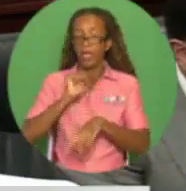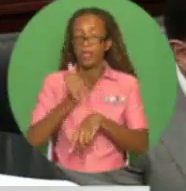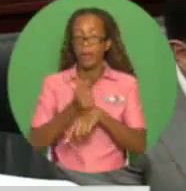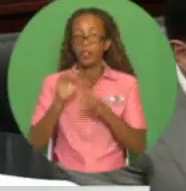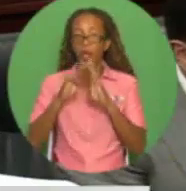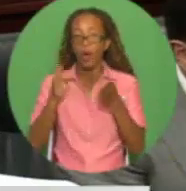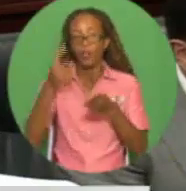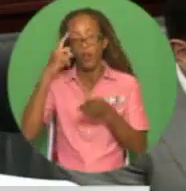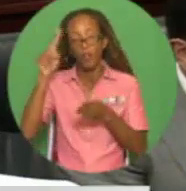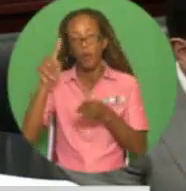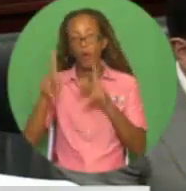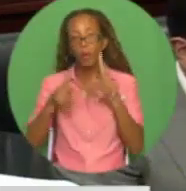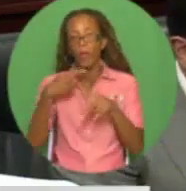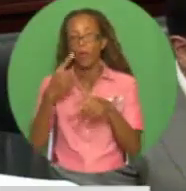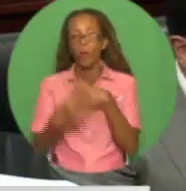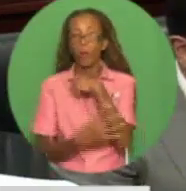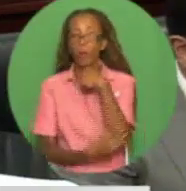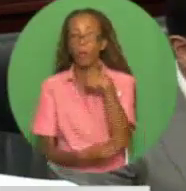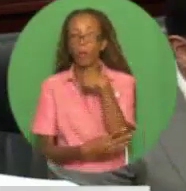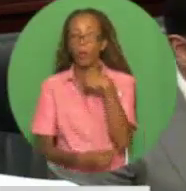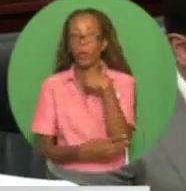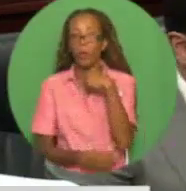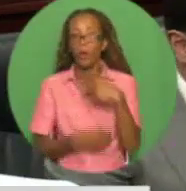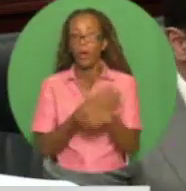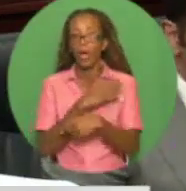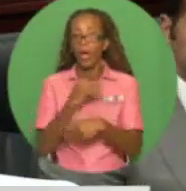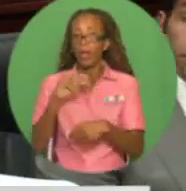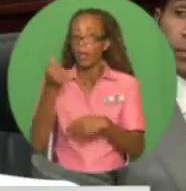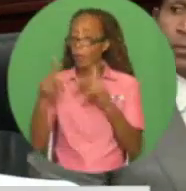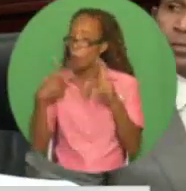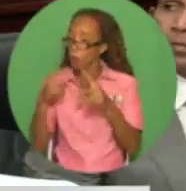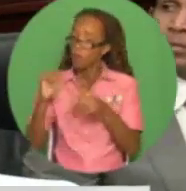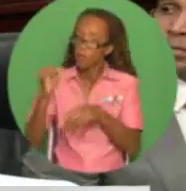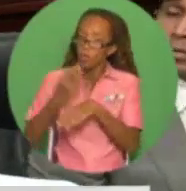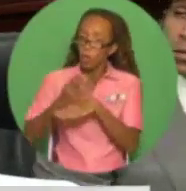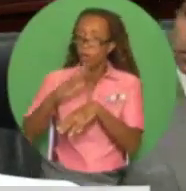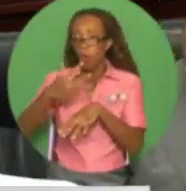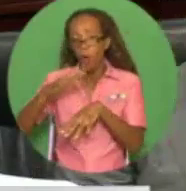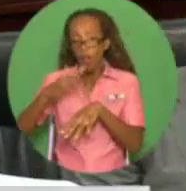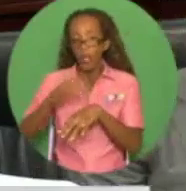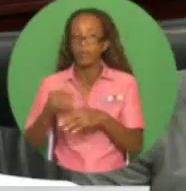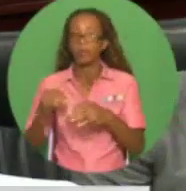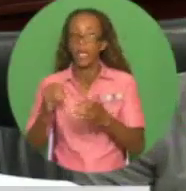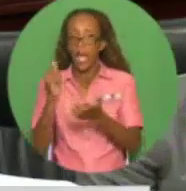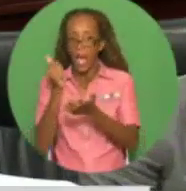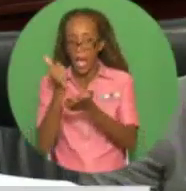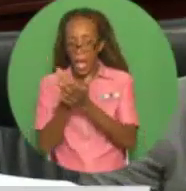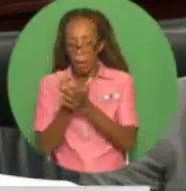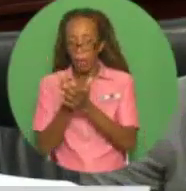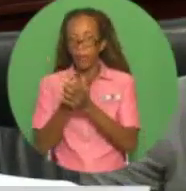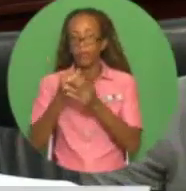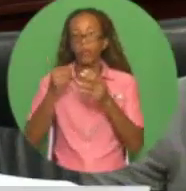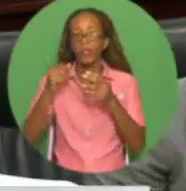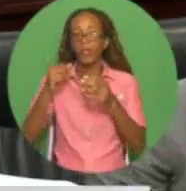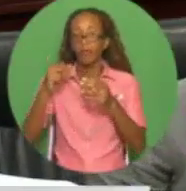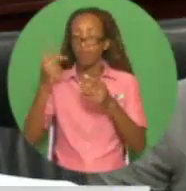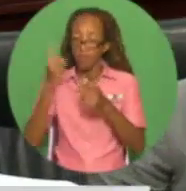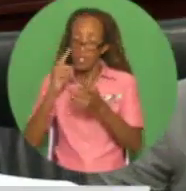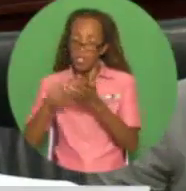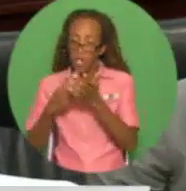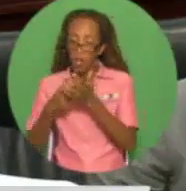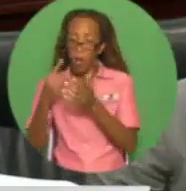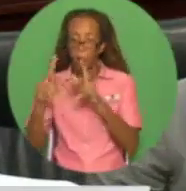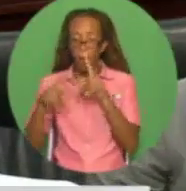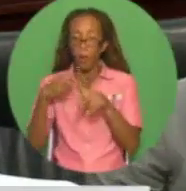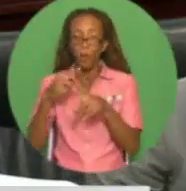in an amount approximating 176,000 applicants, an